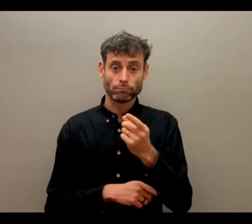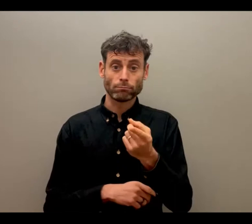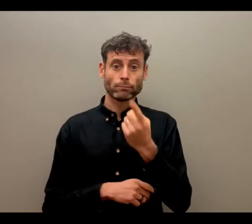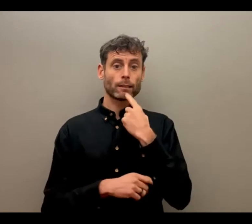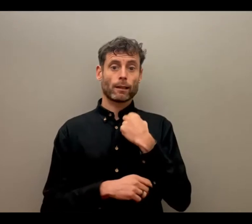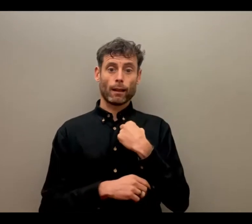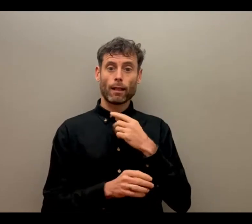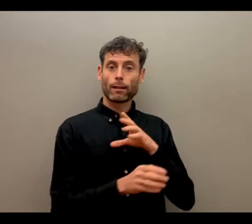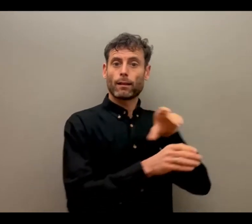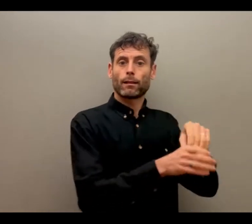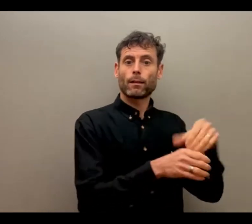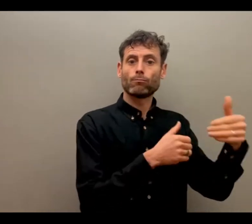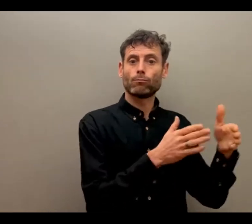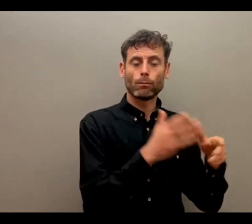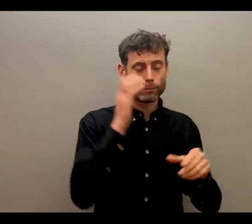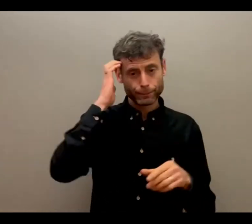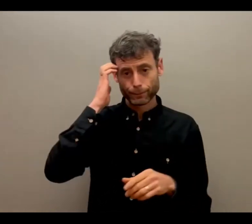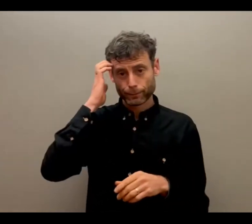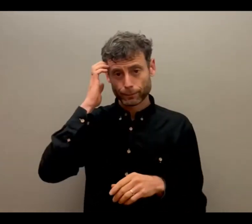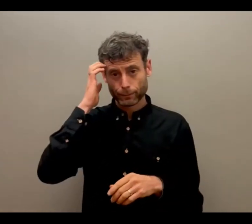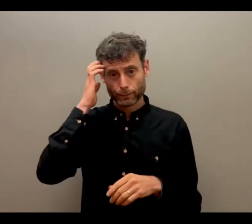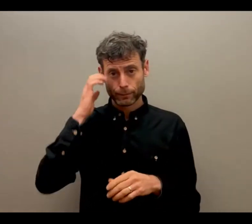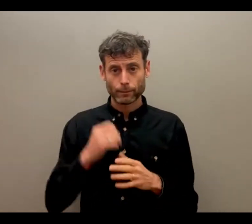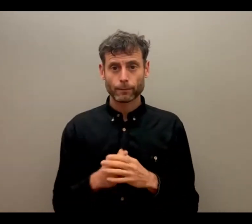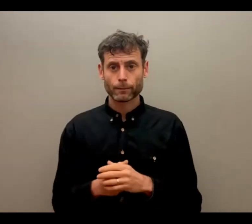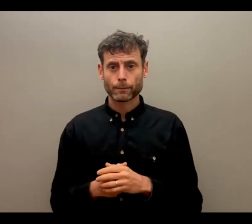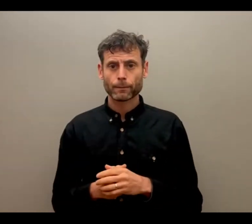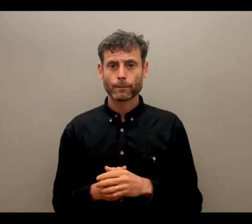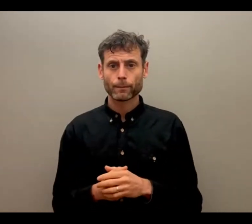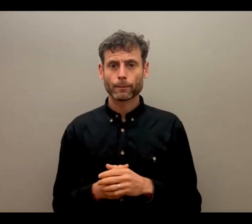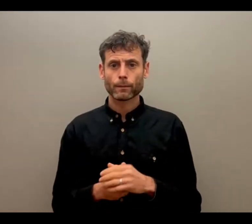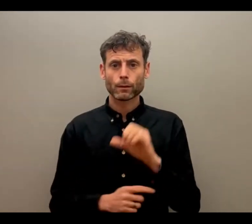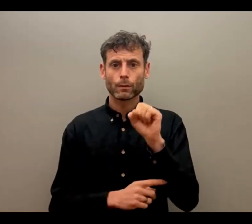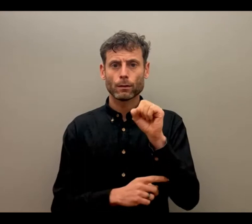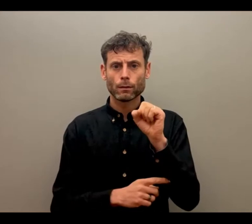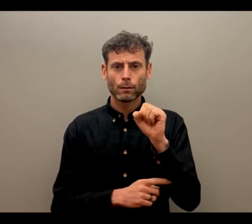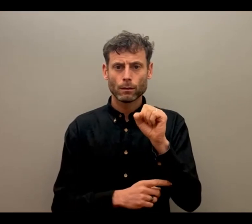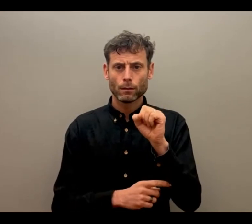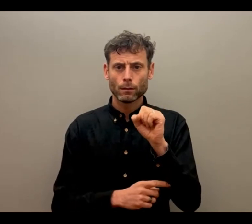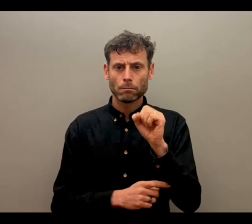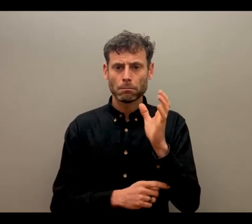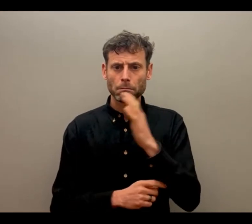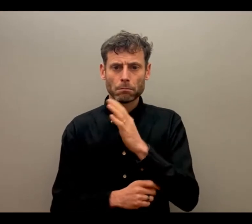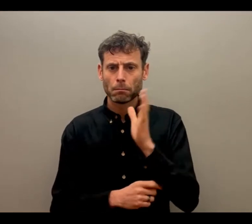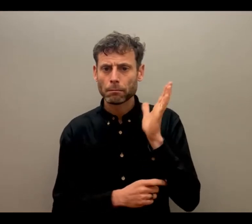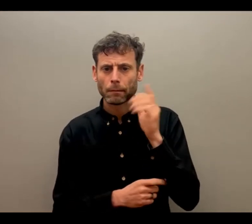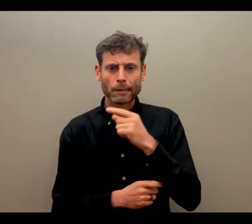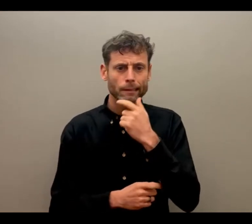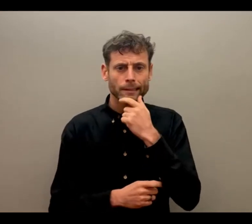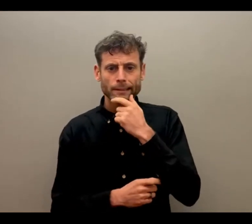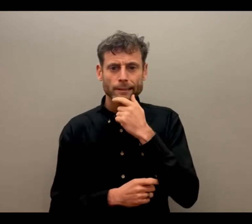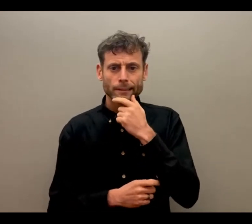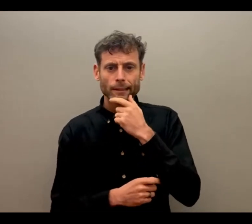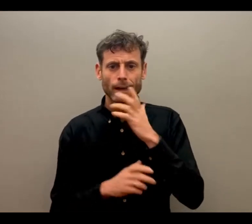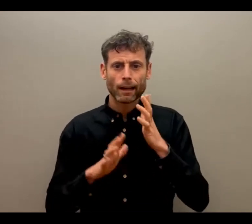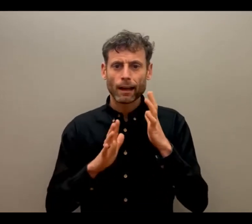great. All right, because I'm just, I'm just going to see, I'm seeing people joining there at the moment. So some people don't have to have